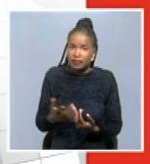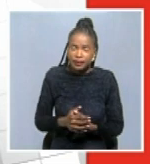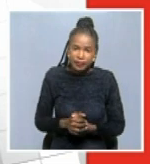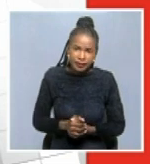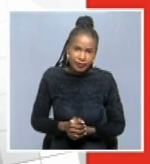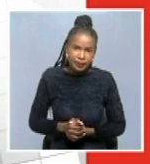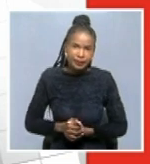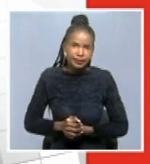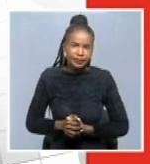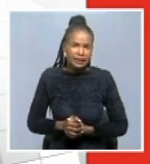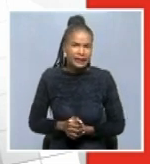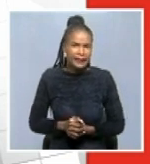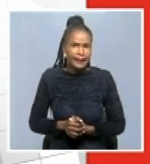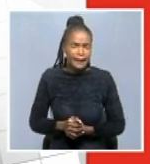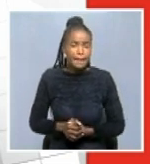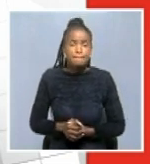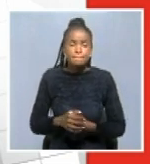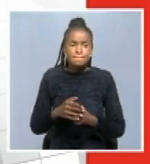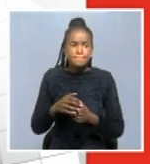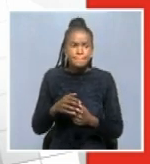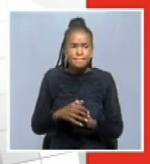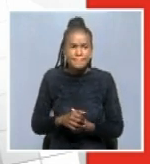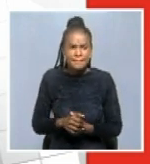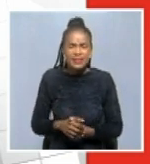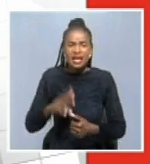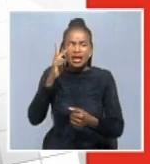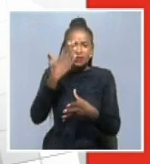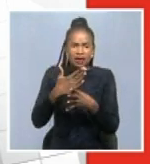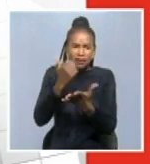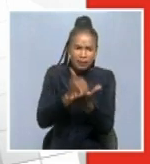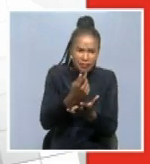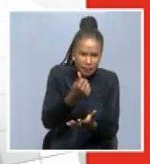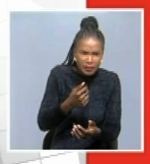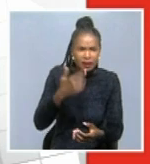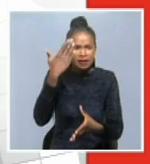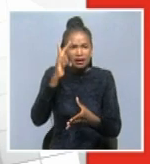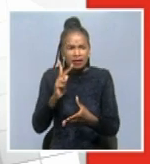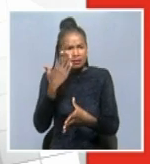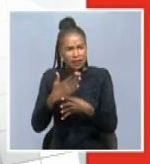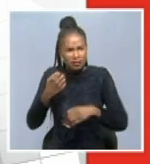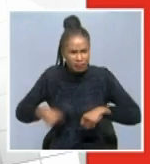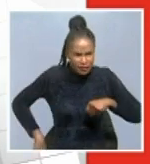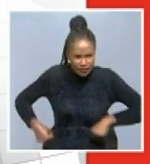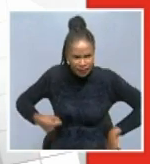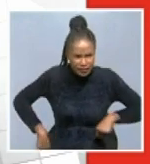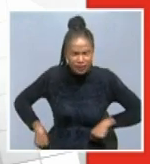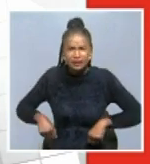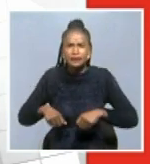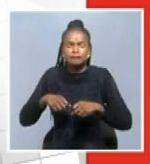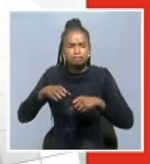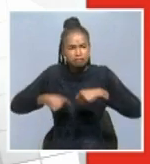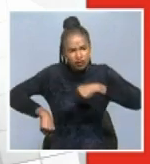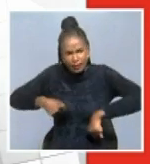that are in pharmacies, bank tellers, clients, mean, security guards, cleaners,